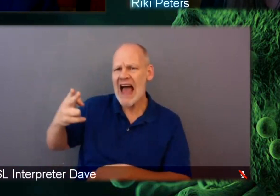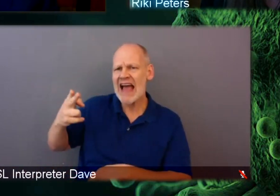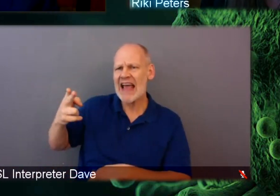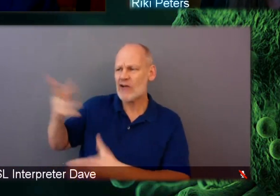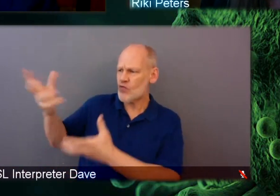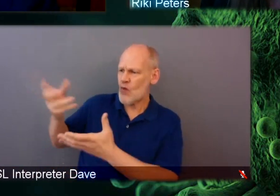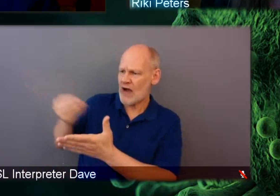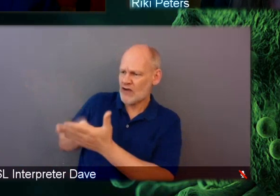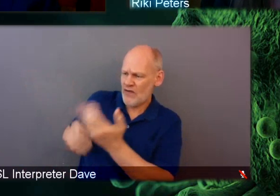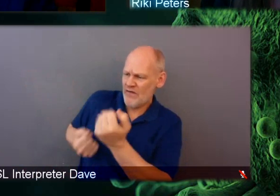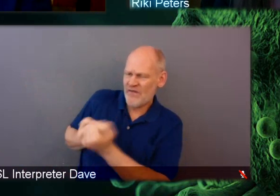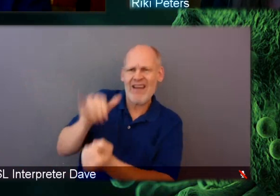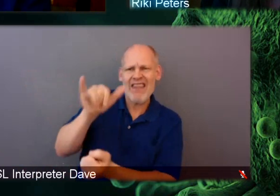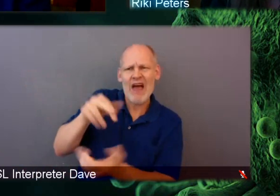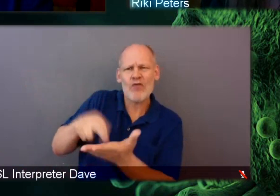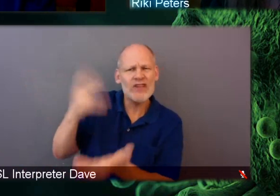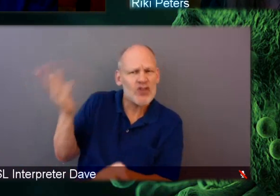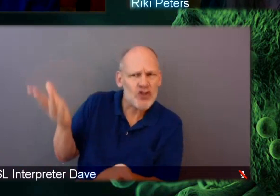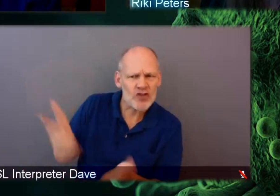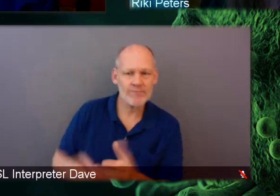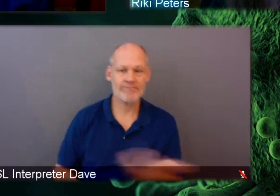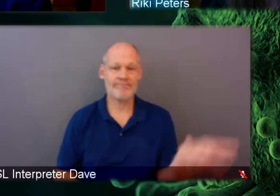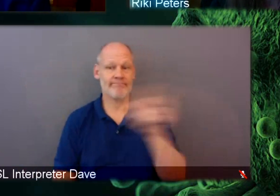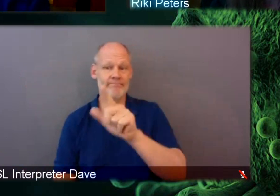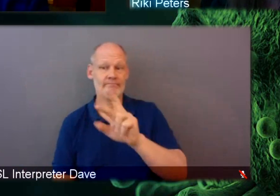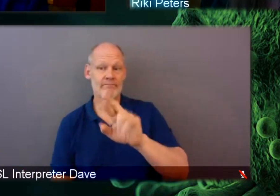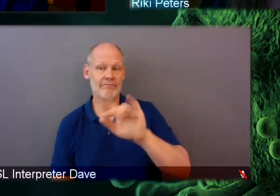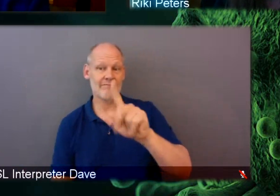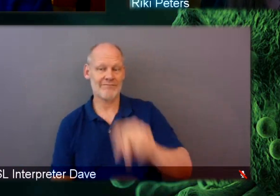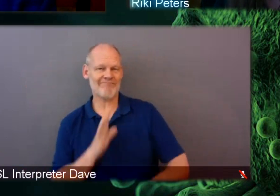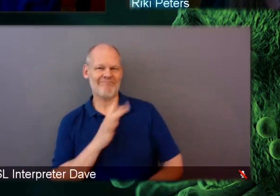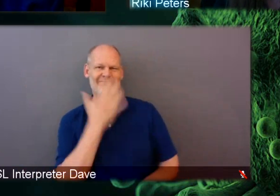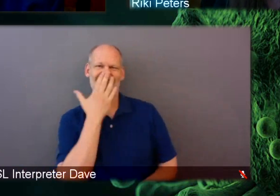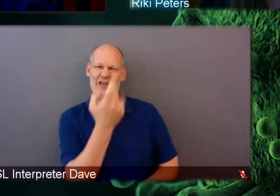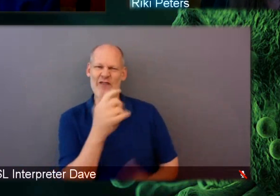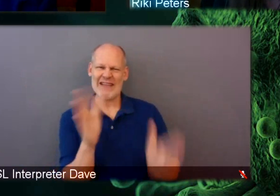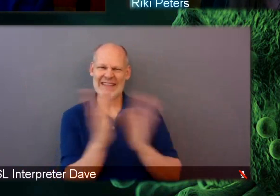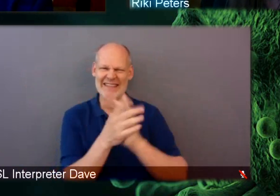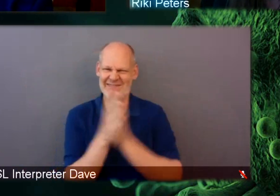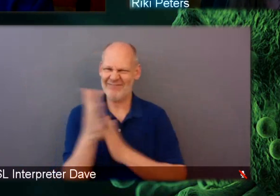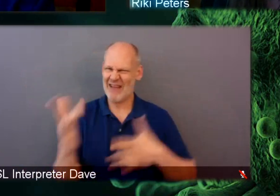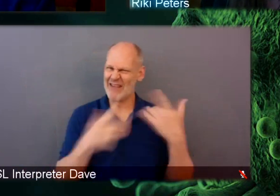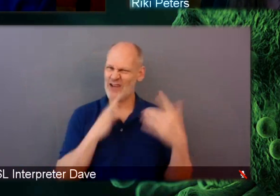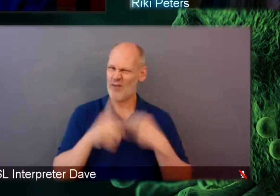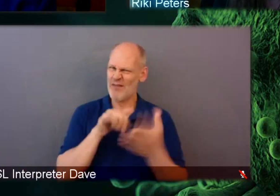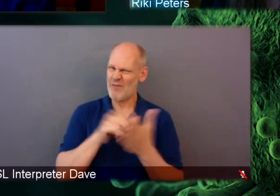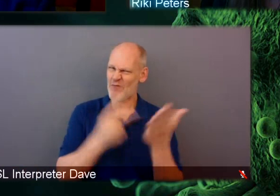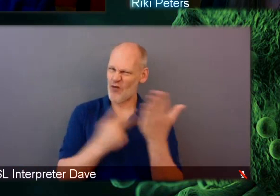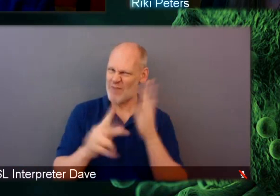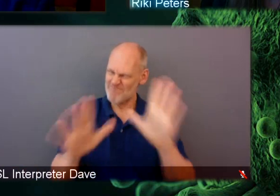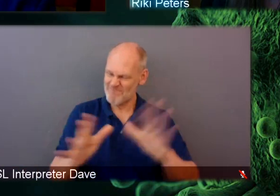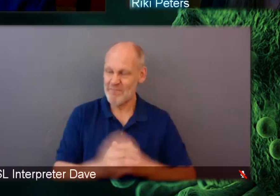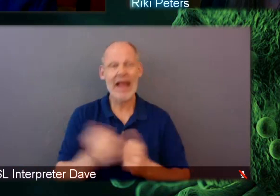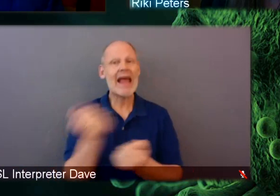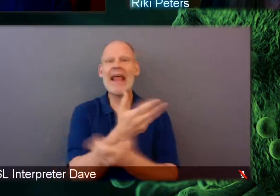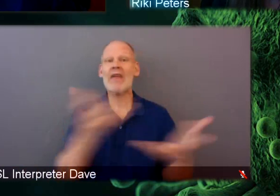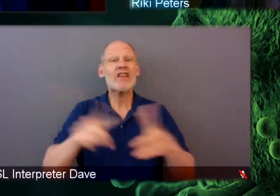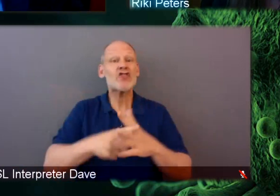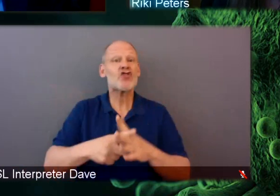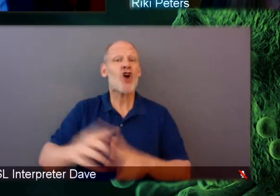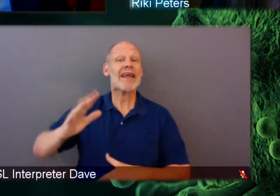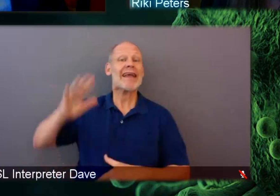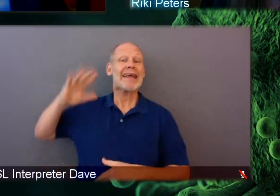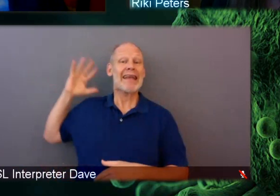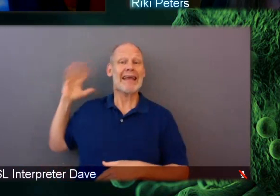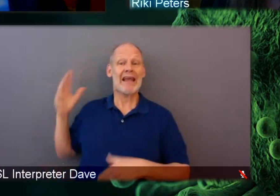you, Tom. I'm very excited to talk about this really new program. This all really started when I started to